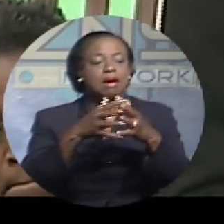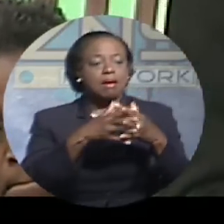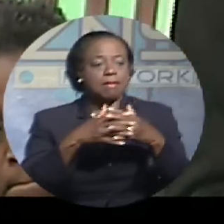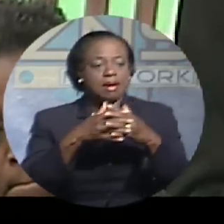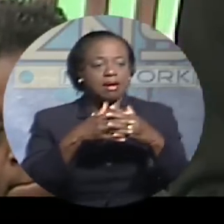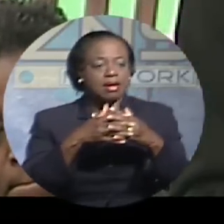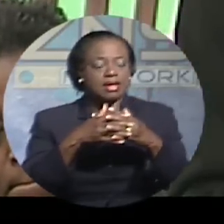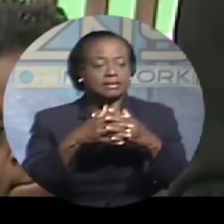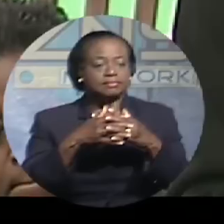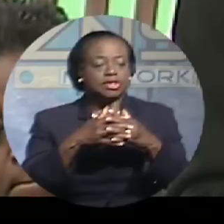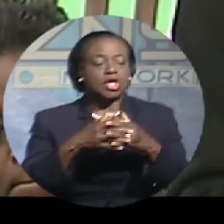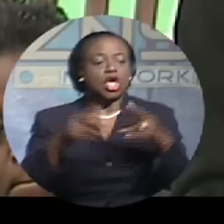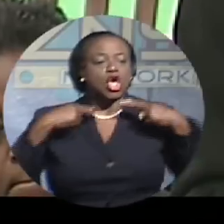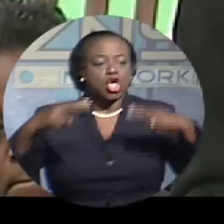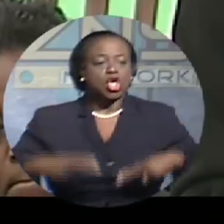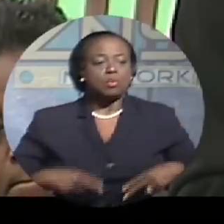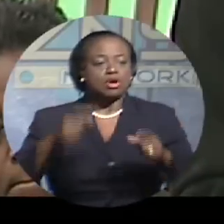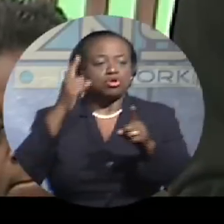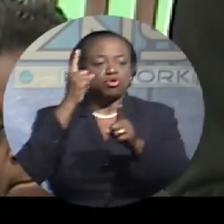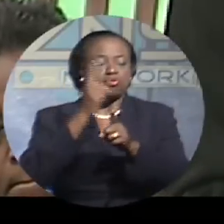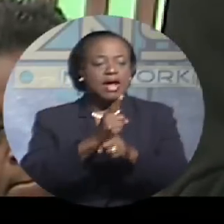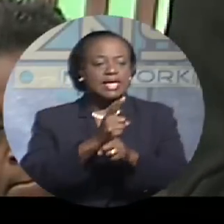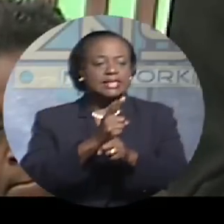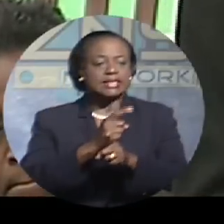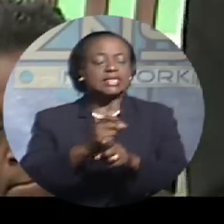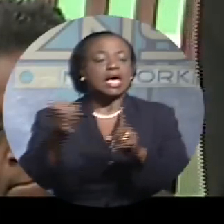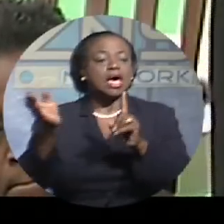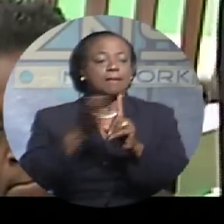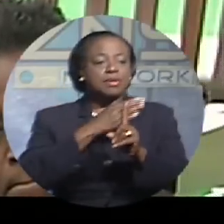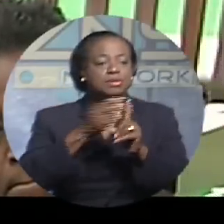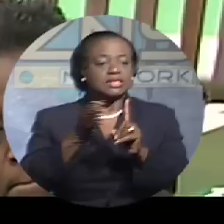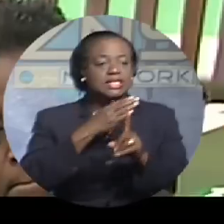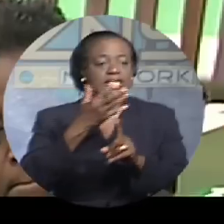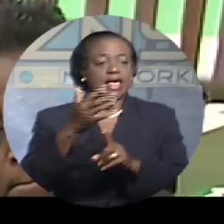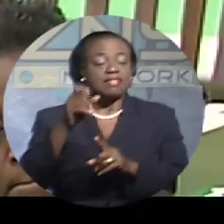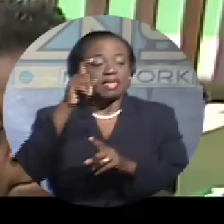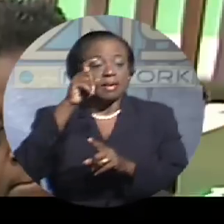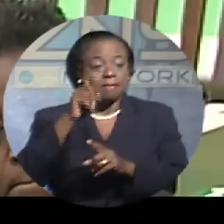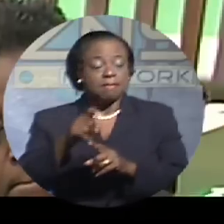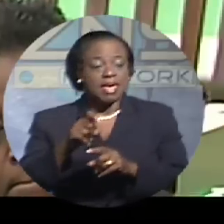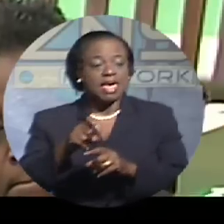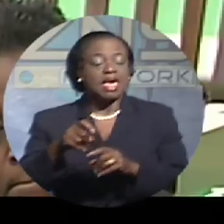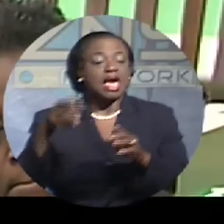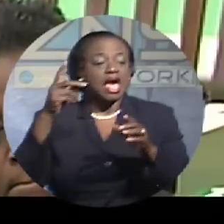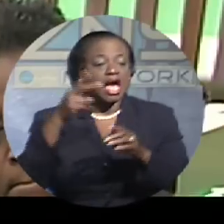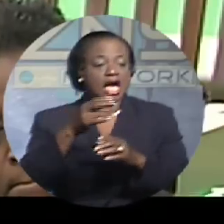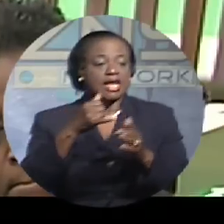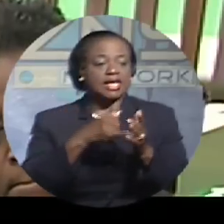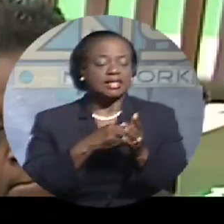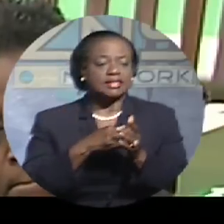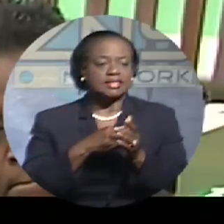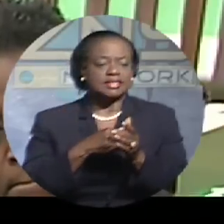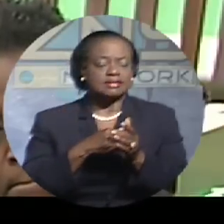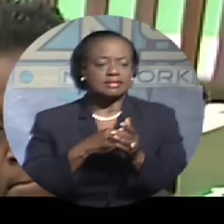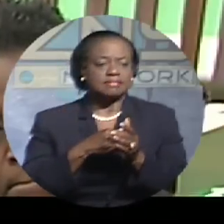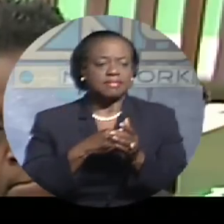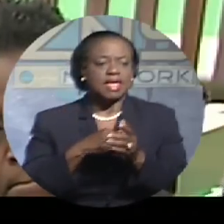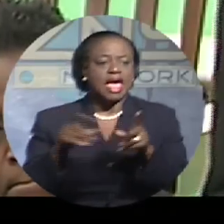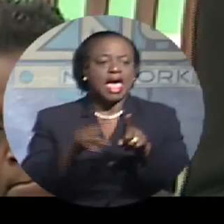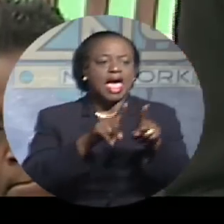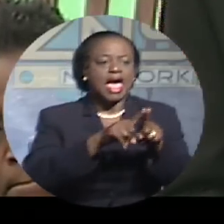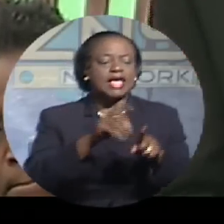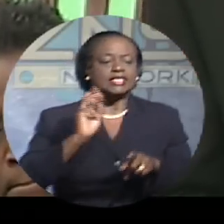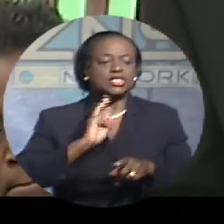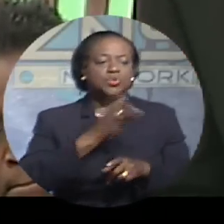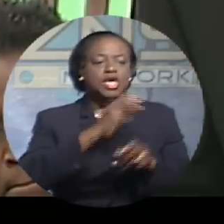human rights abuses may lead to cutbacks in that assistance mandated by law. So, as we